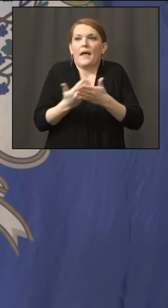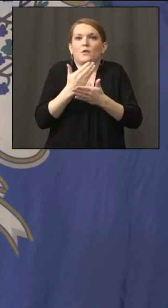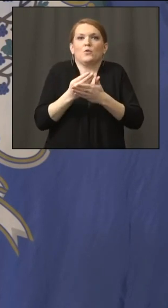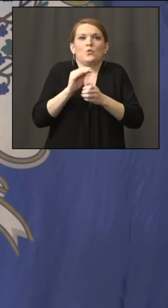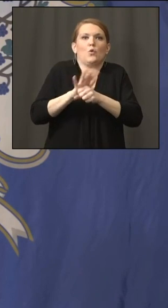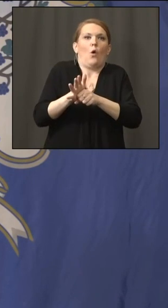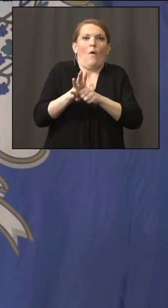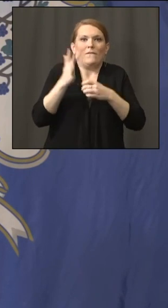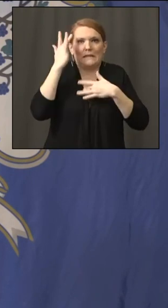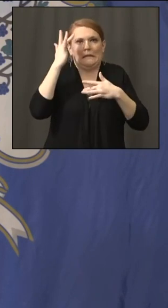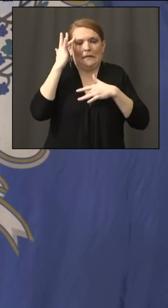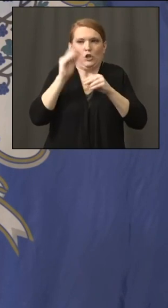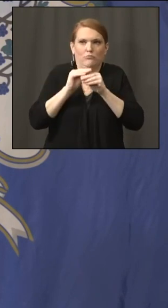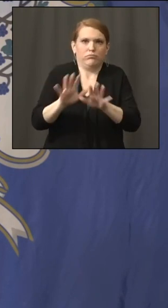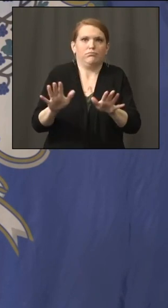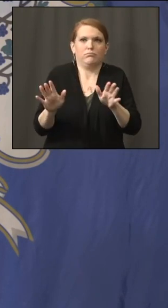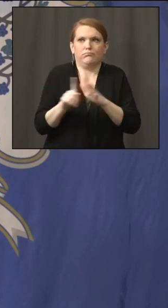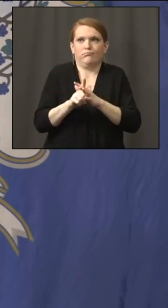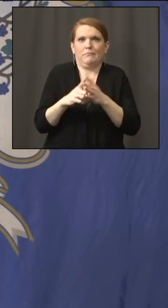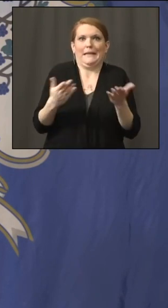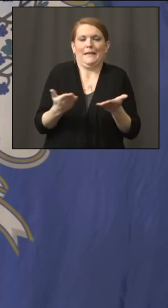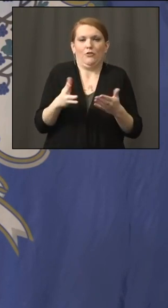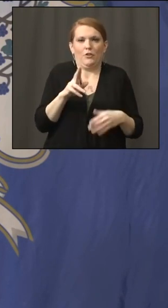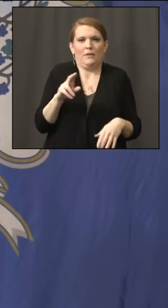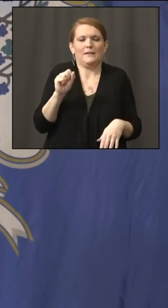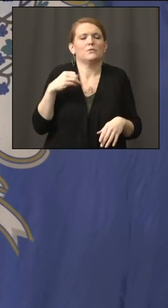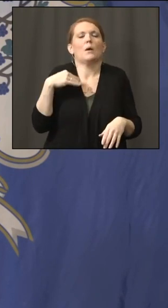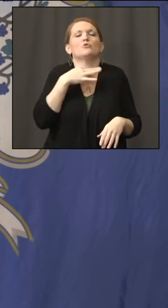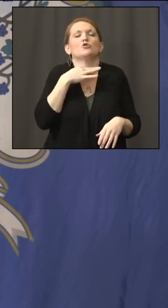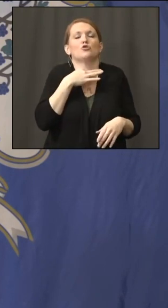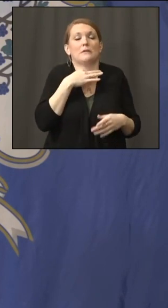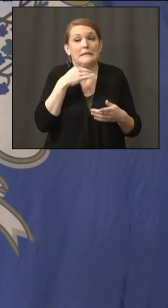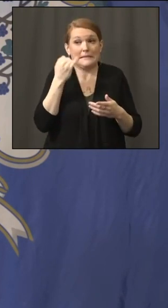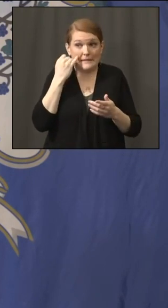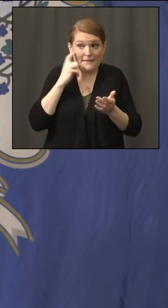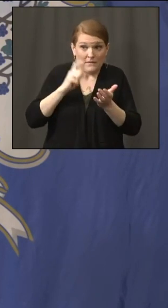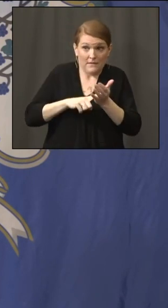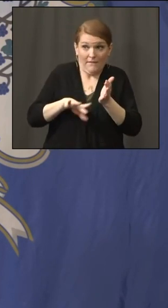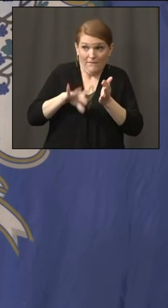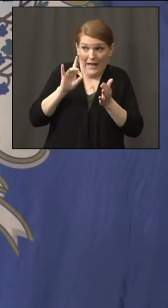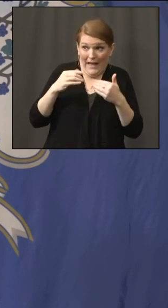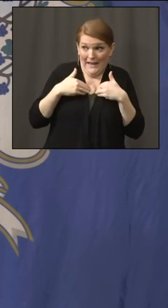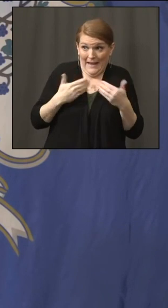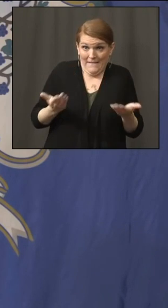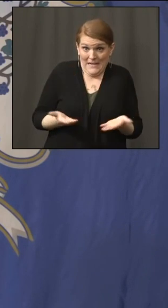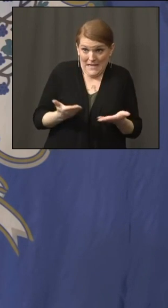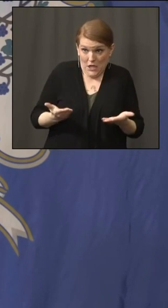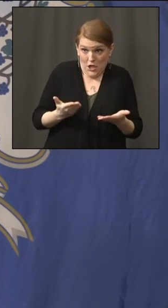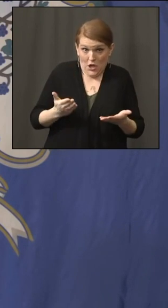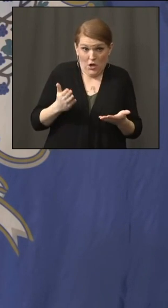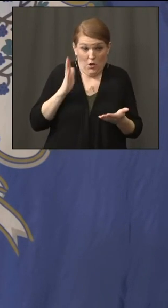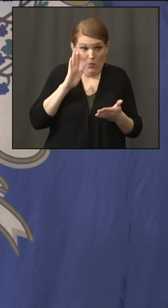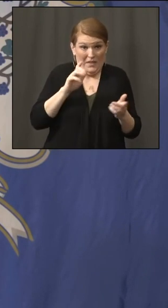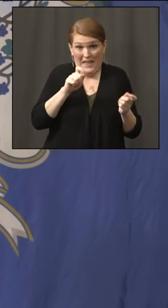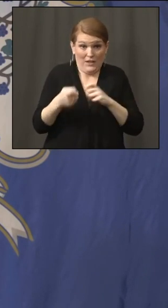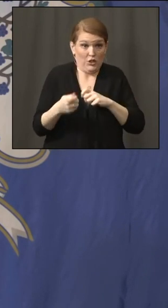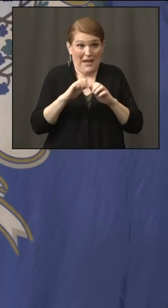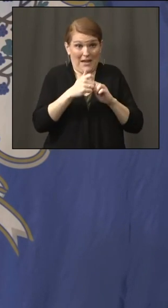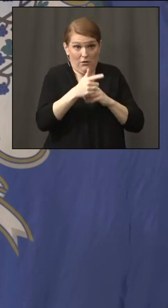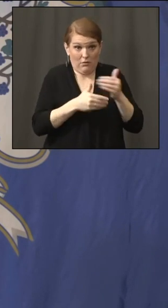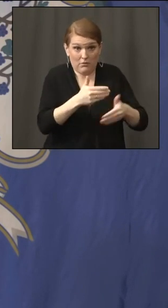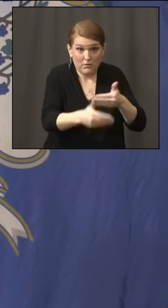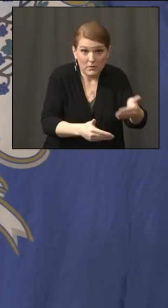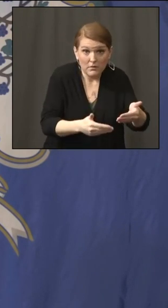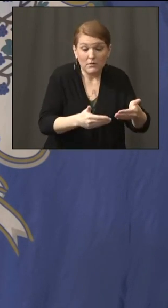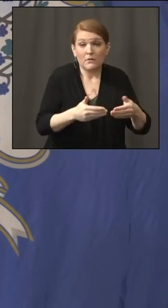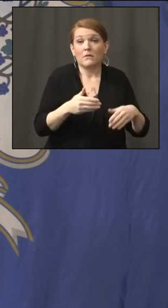So I'm wondering what your level of concern is. If it is discovered here, would your strategy change at all? And if you'd like to weigh in on if you